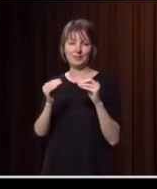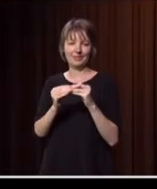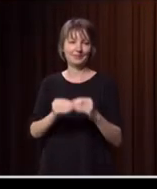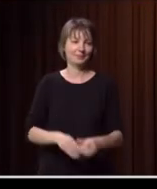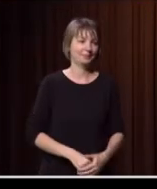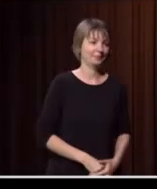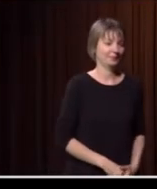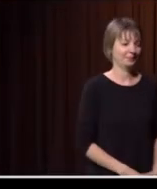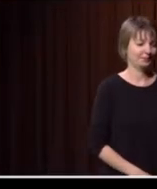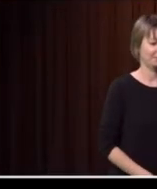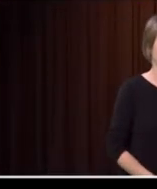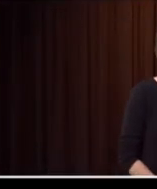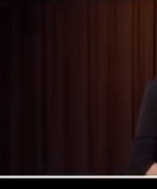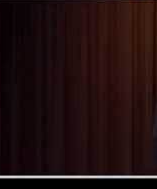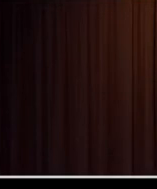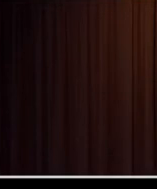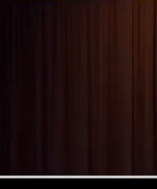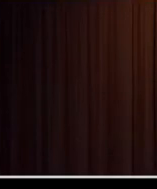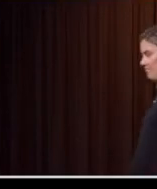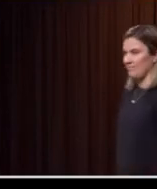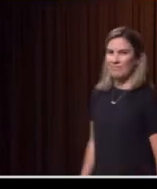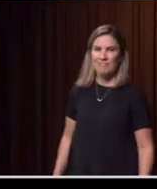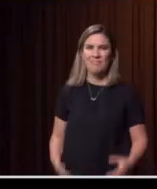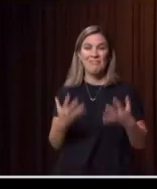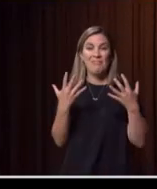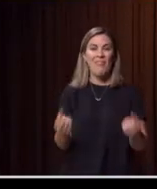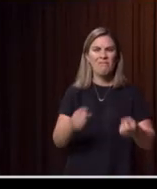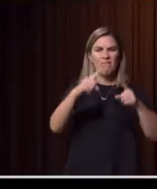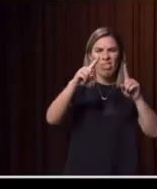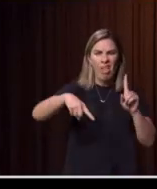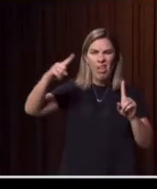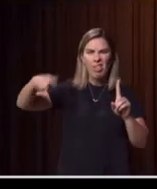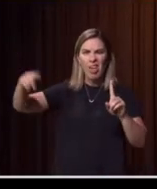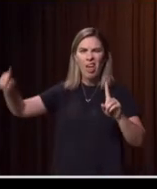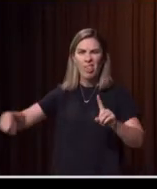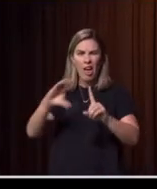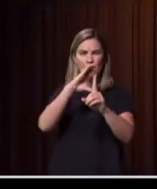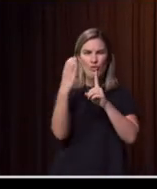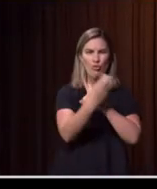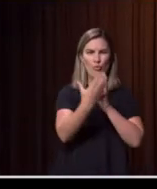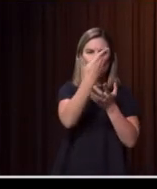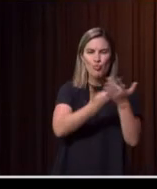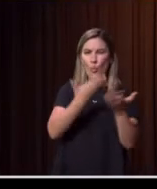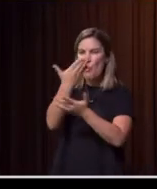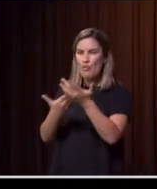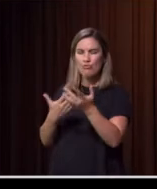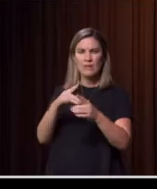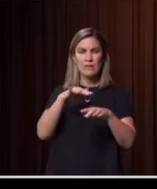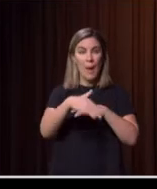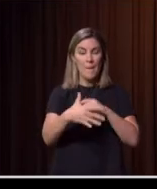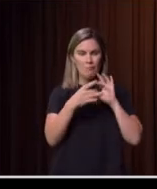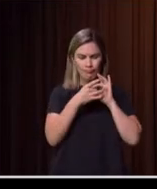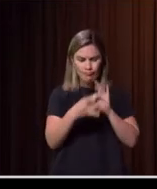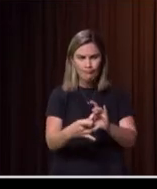There are literally tens of thousands of local cultural stories that scuffle our cultural connections to the land and connect us to our